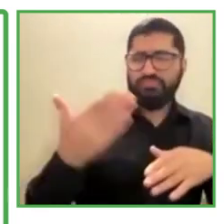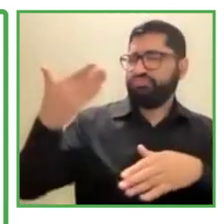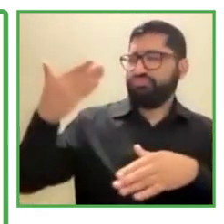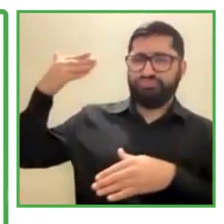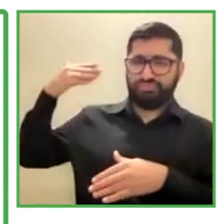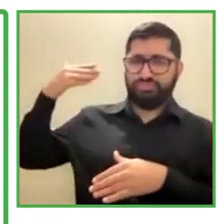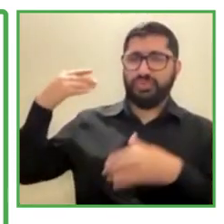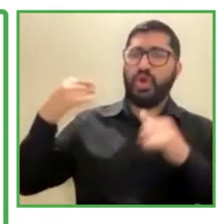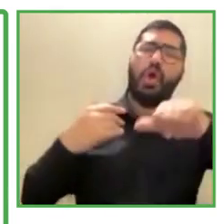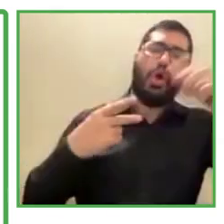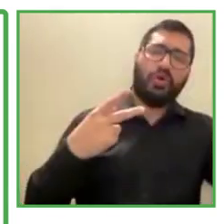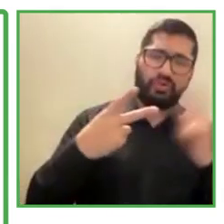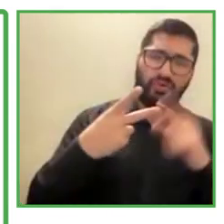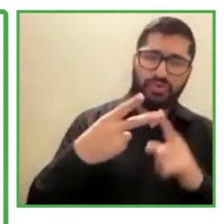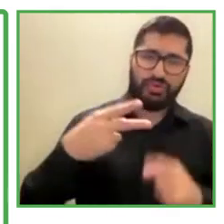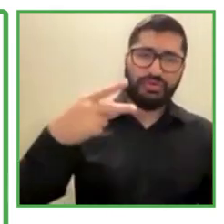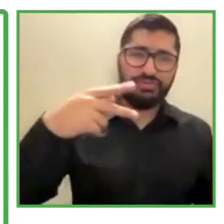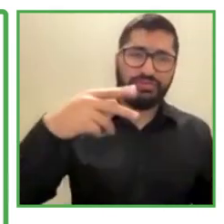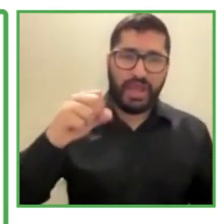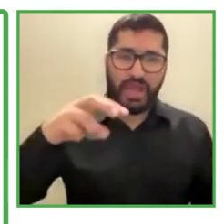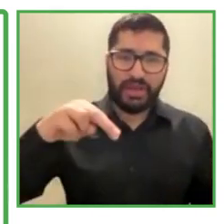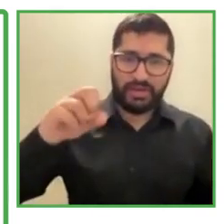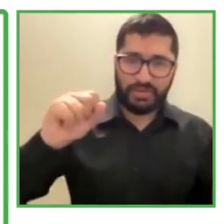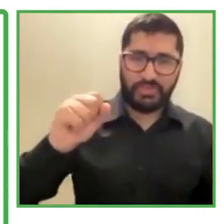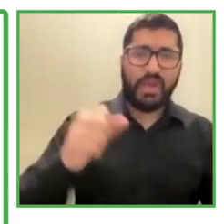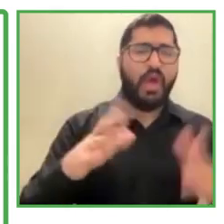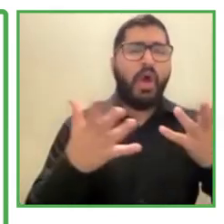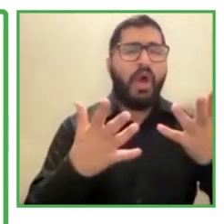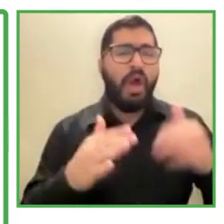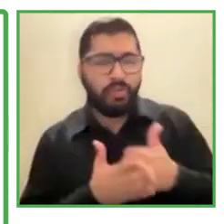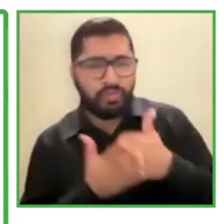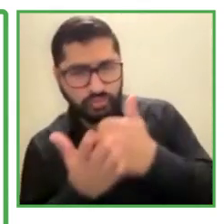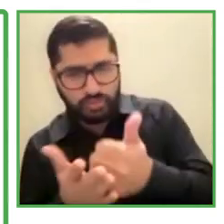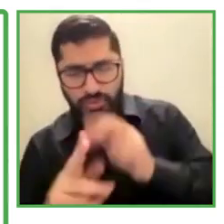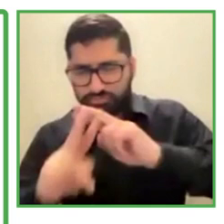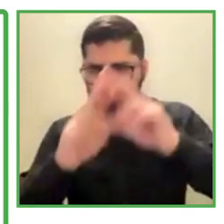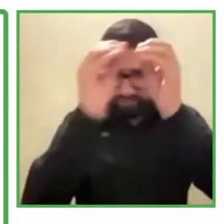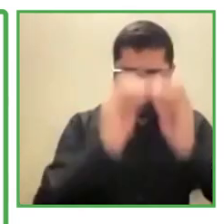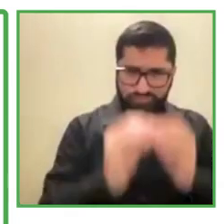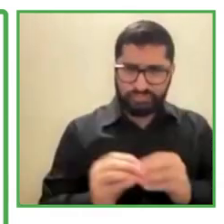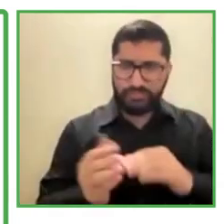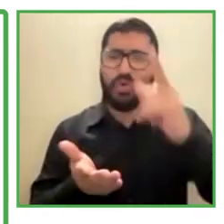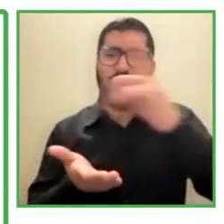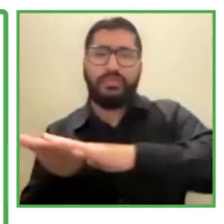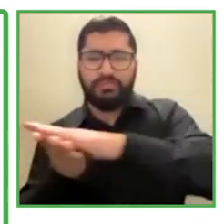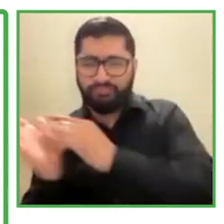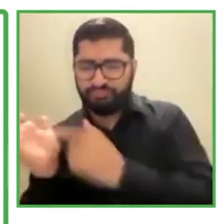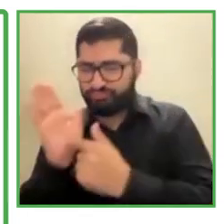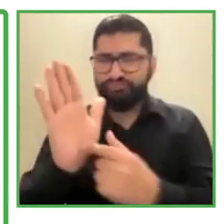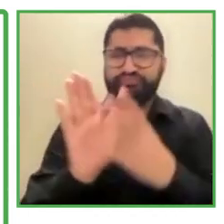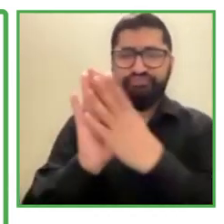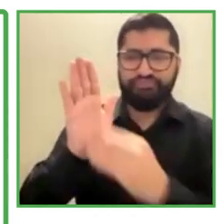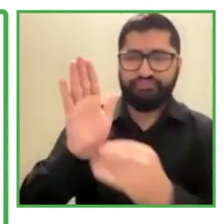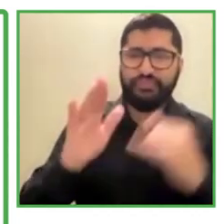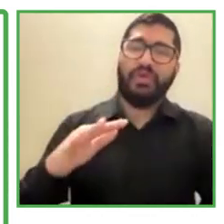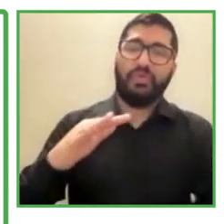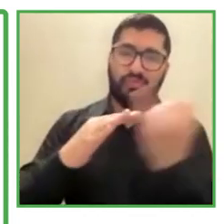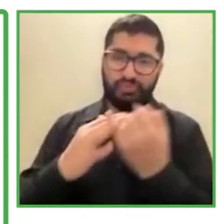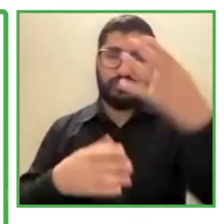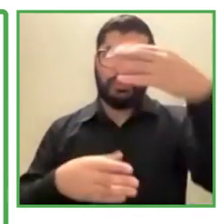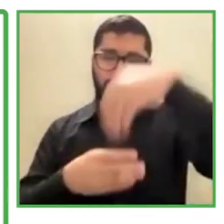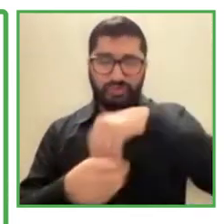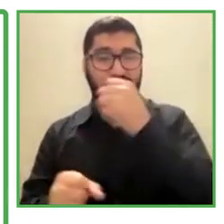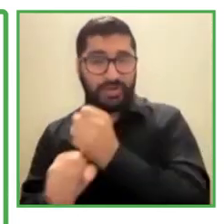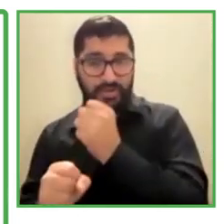These are just two examples of many other entities that we intend to support, and we are looking